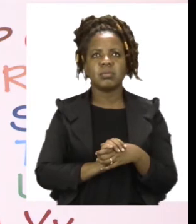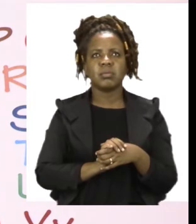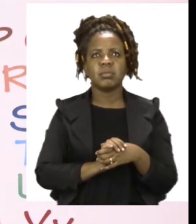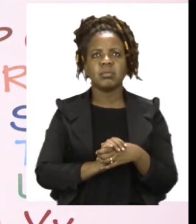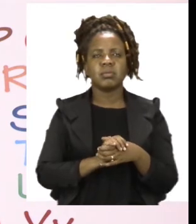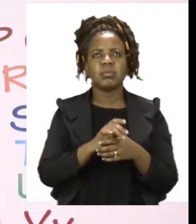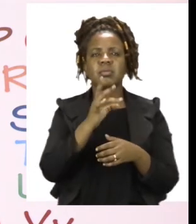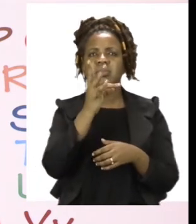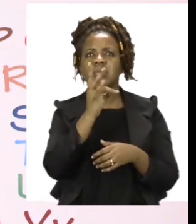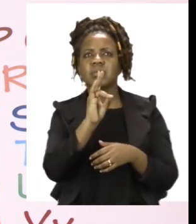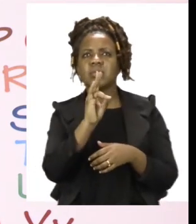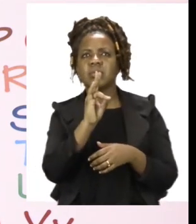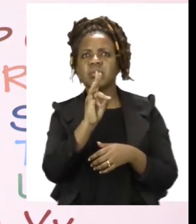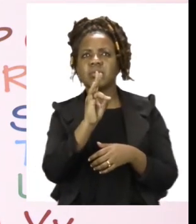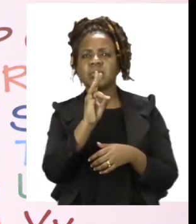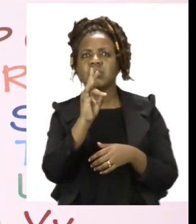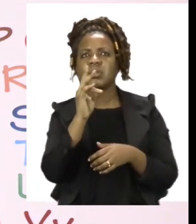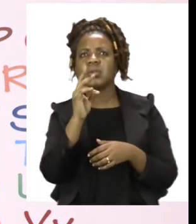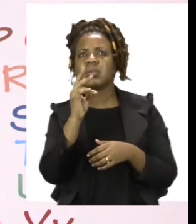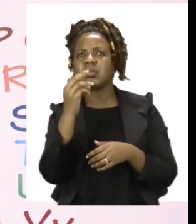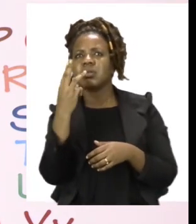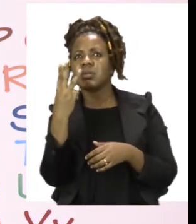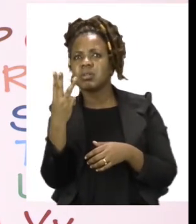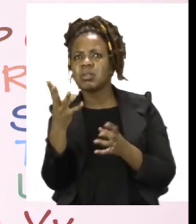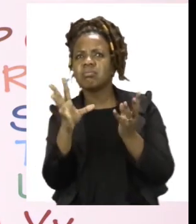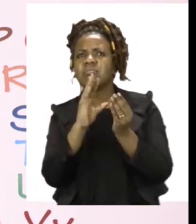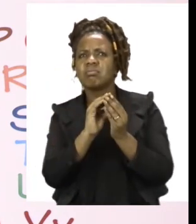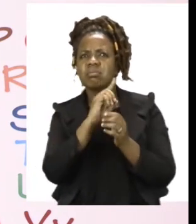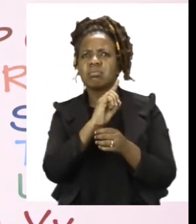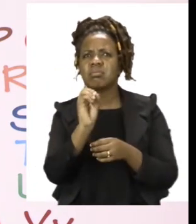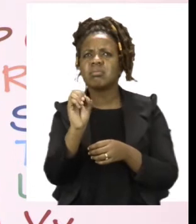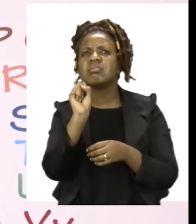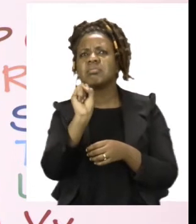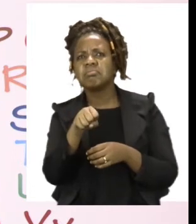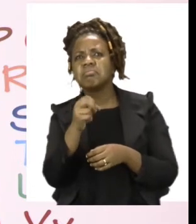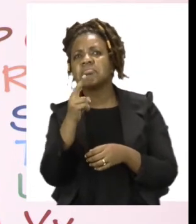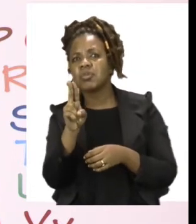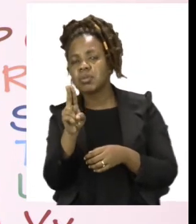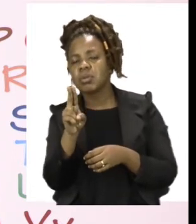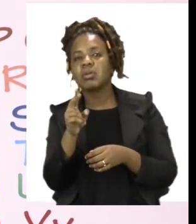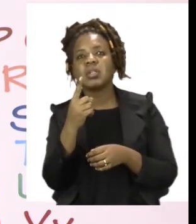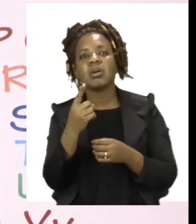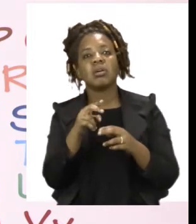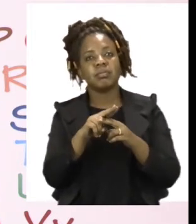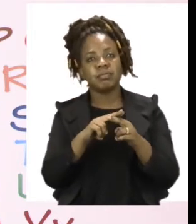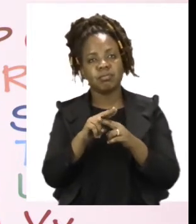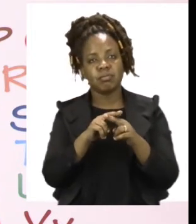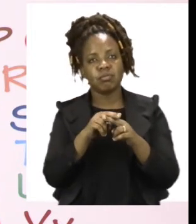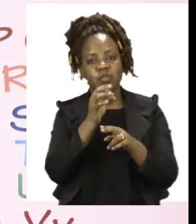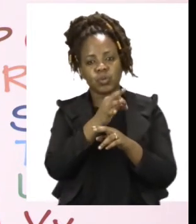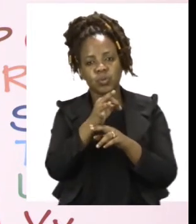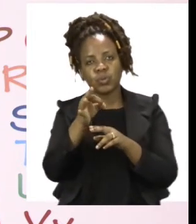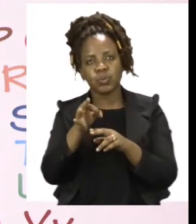seven and three make 10. So, I will use my counters. I'm going to say